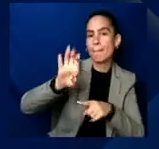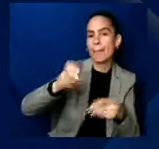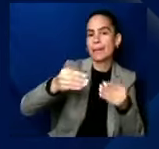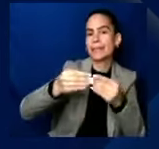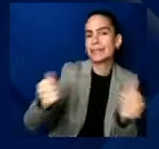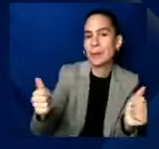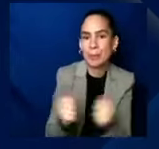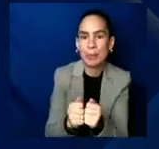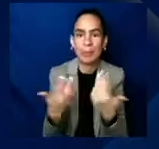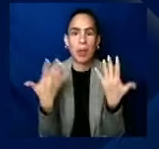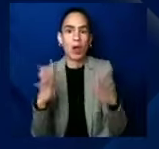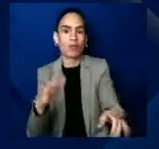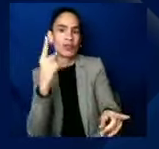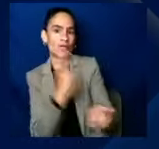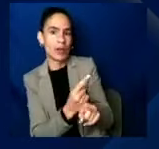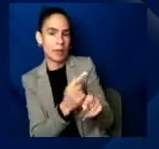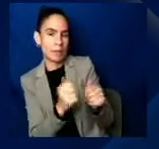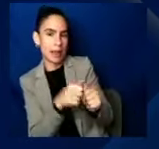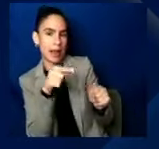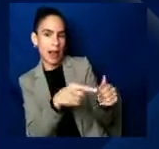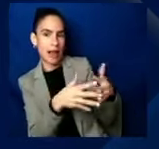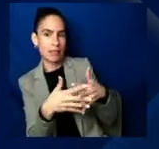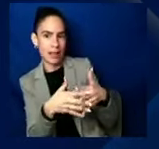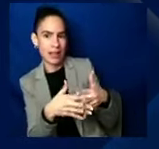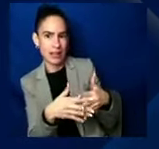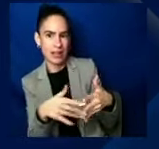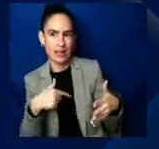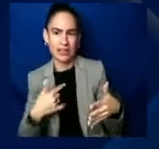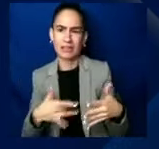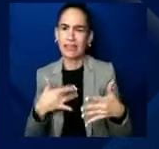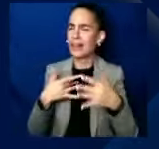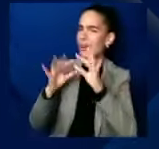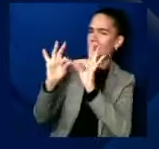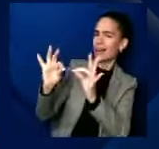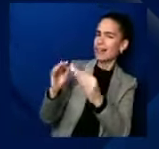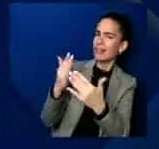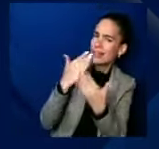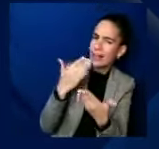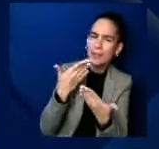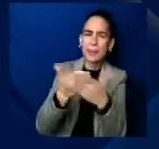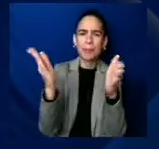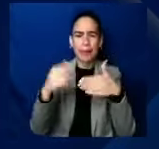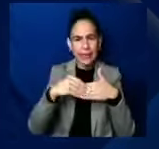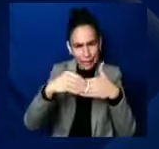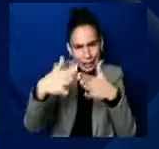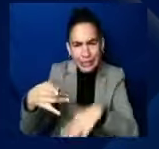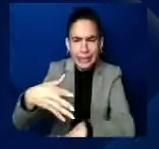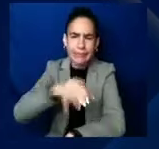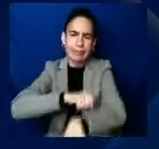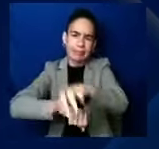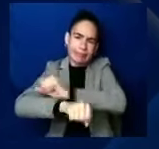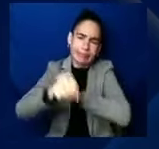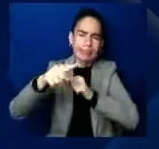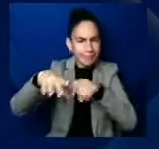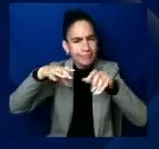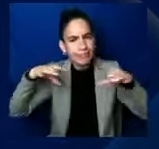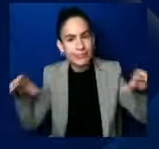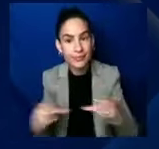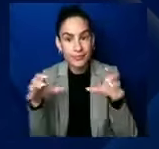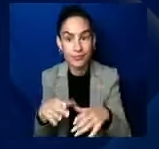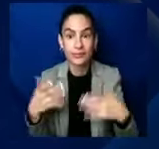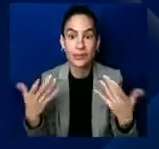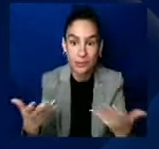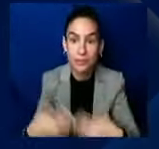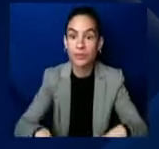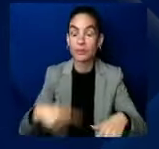others who are rolling up their sleeves to do something about this. In my entire career in the Senate, this has been one of my focuses.